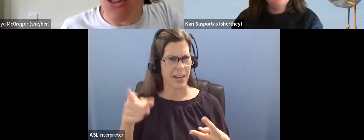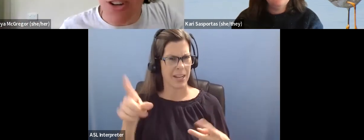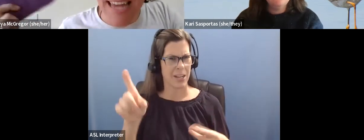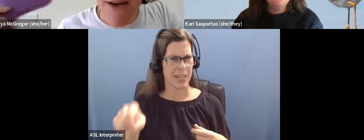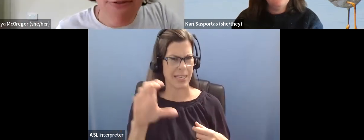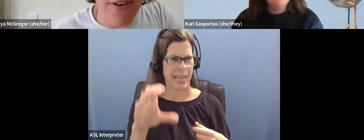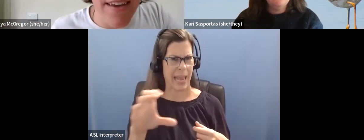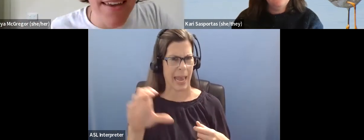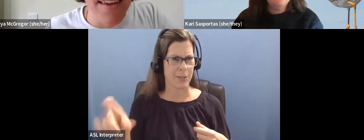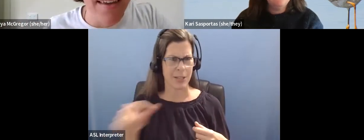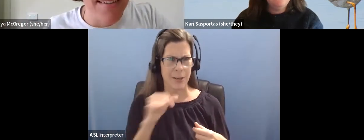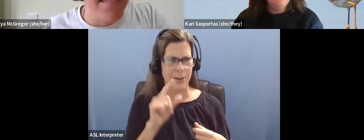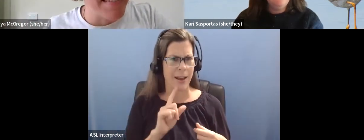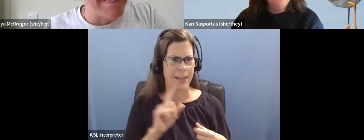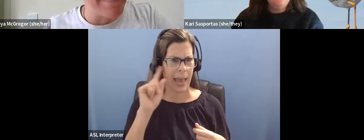You're not deaf.